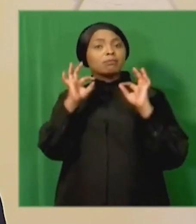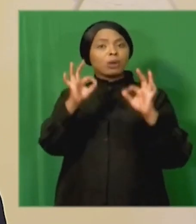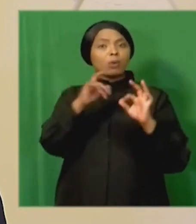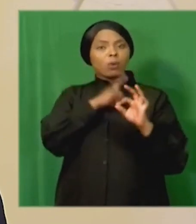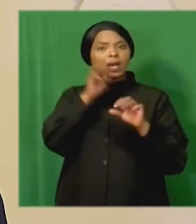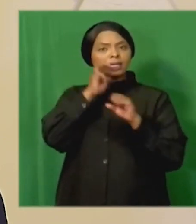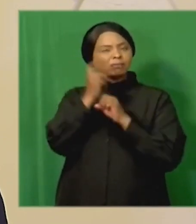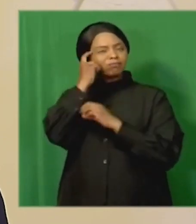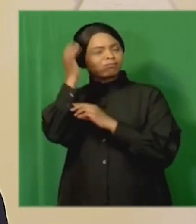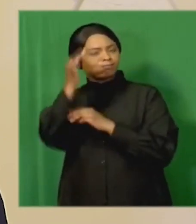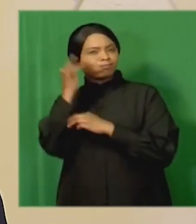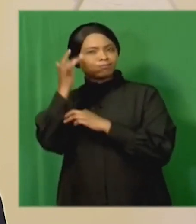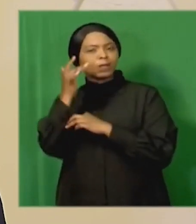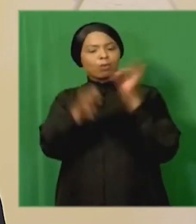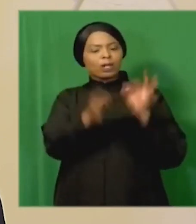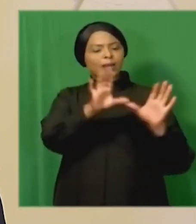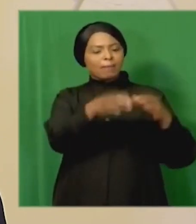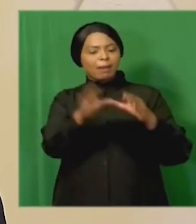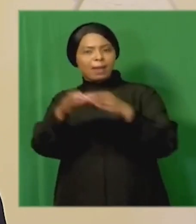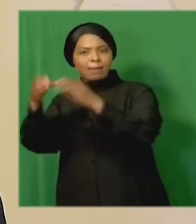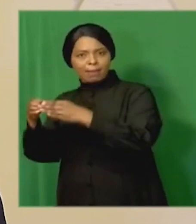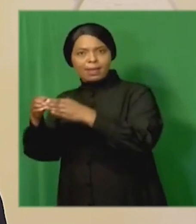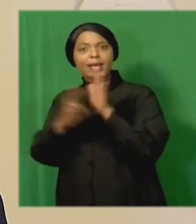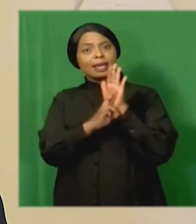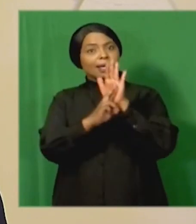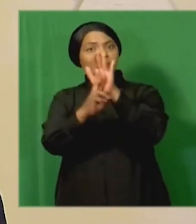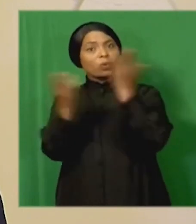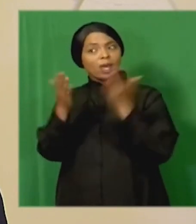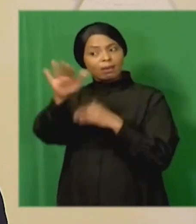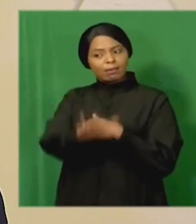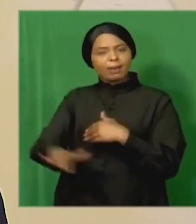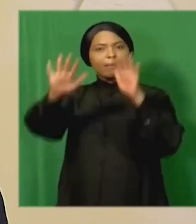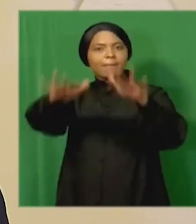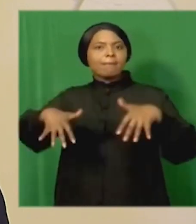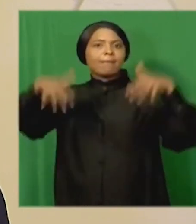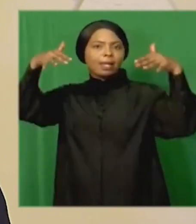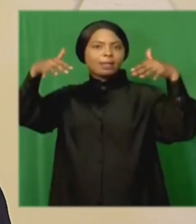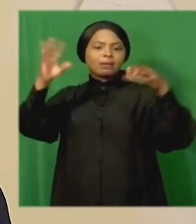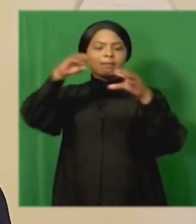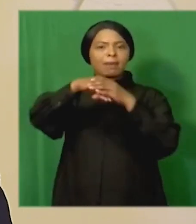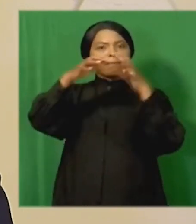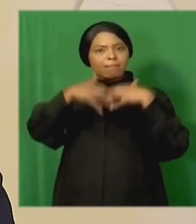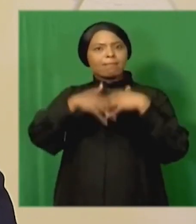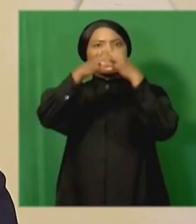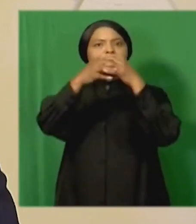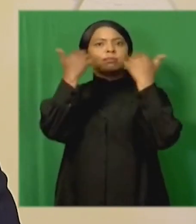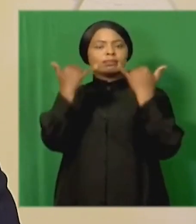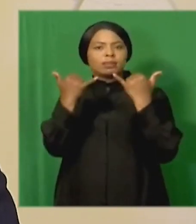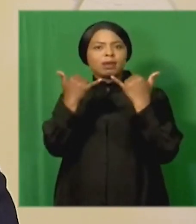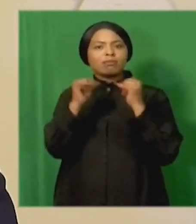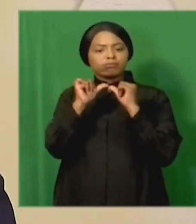considered by the political parties represented in our parliament and form part of an extensive